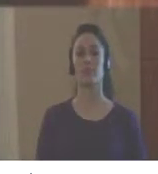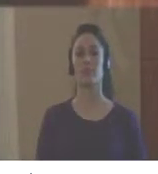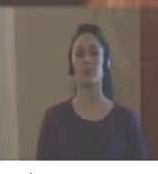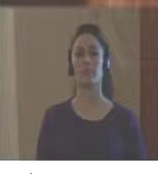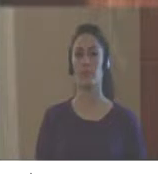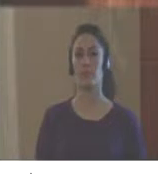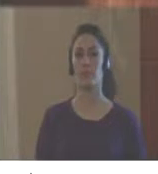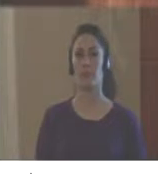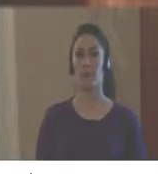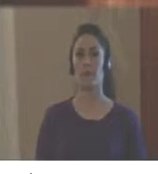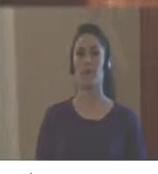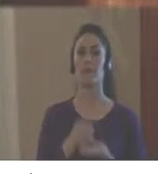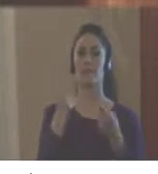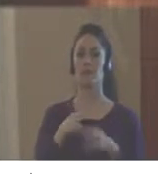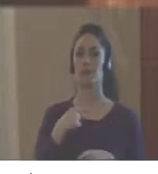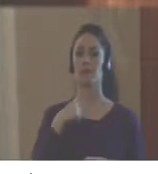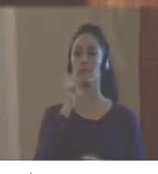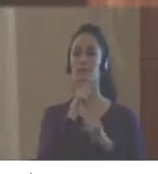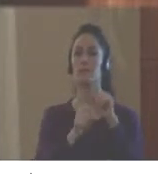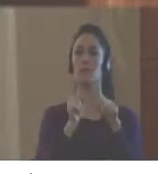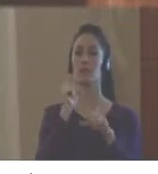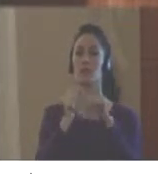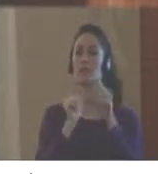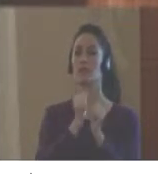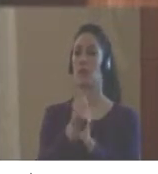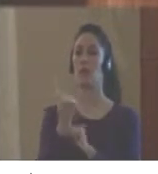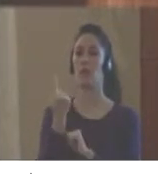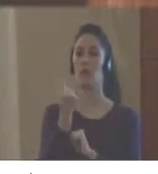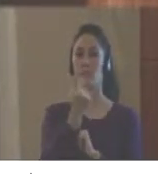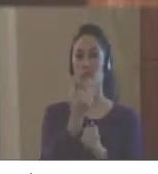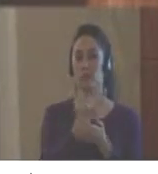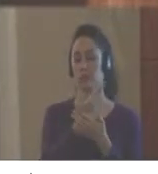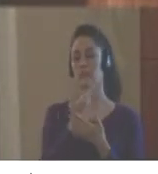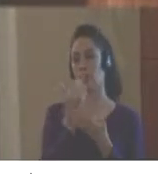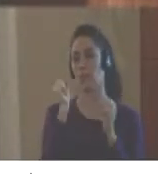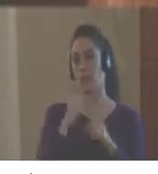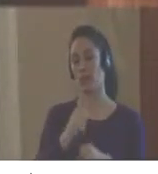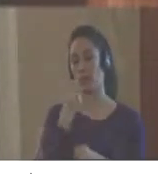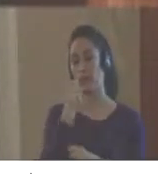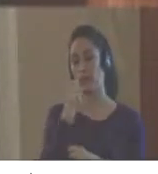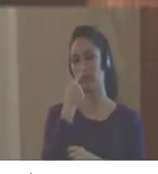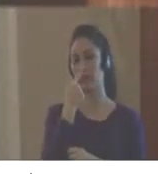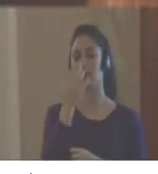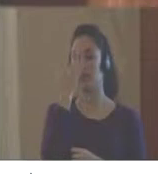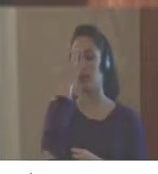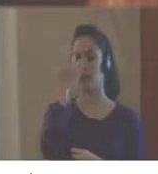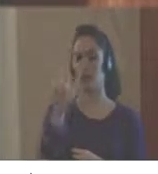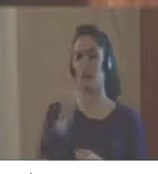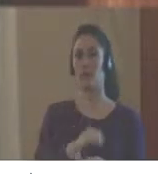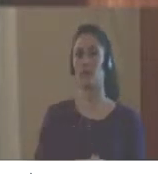several people, and people – for each one of the components,